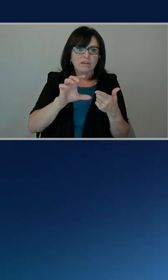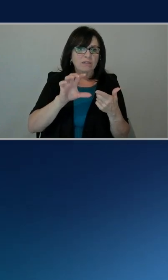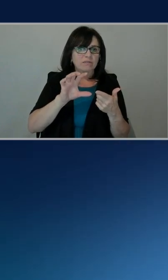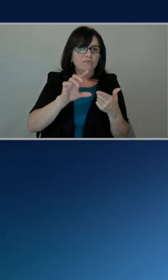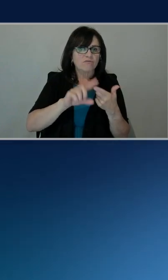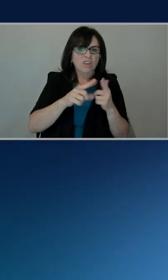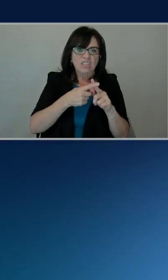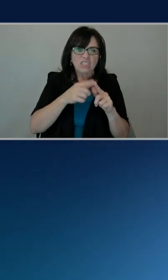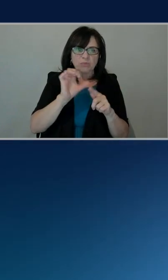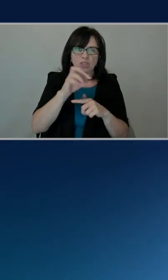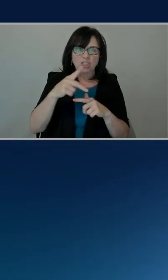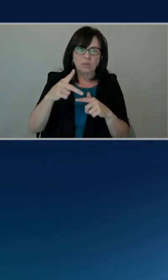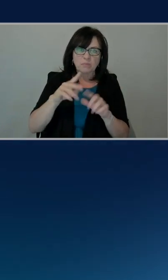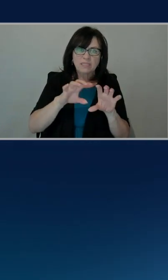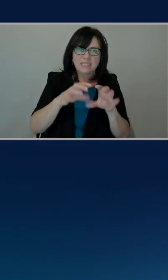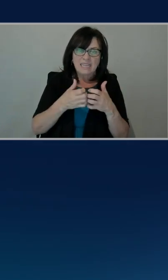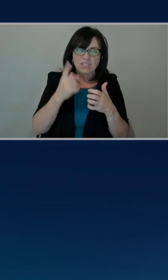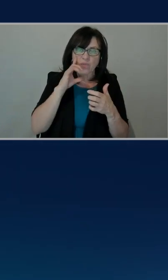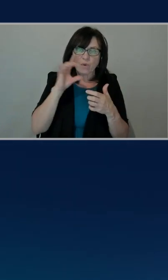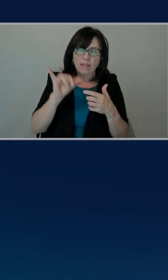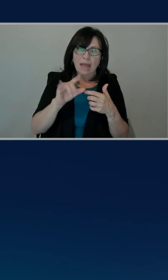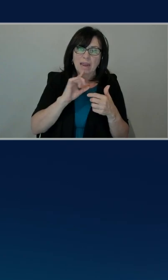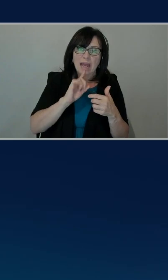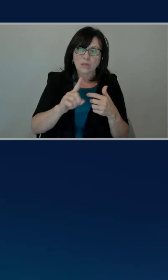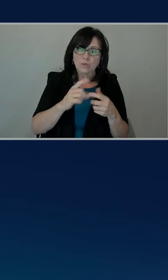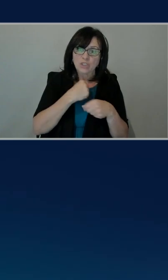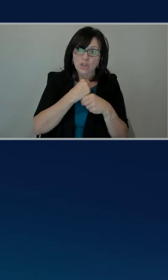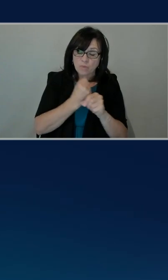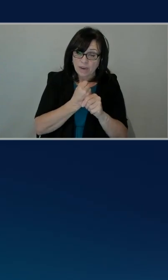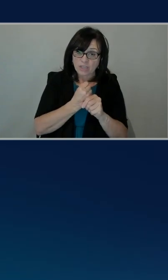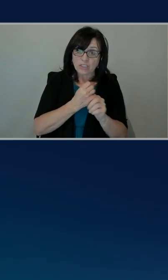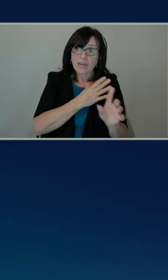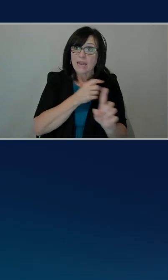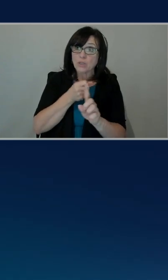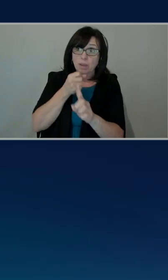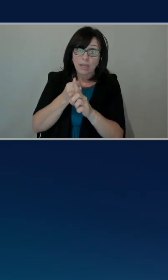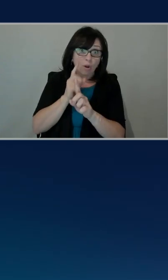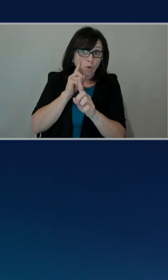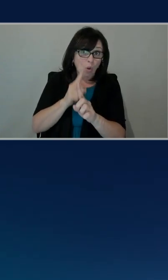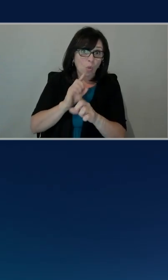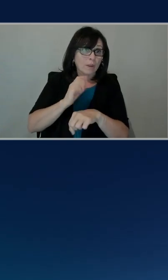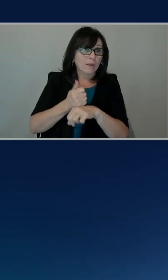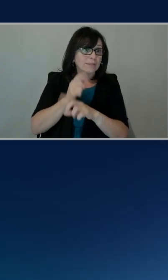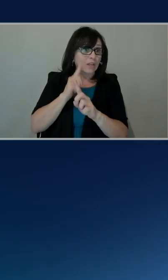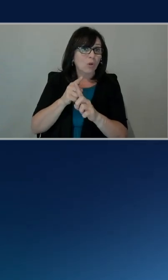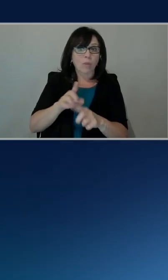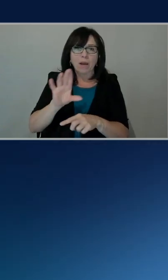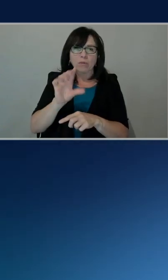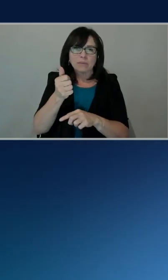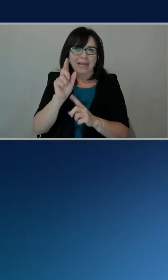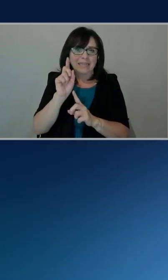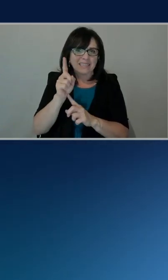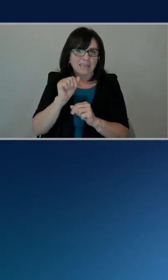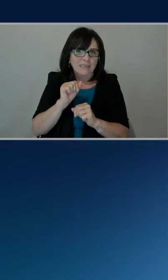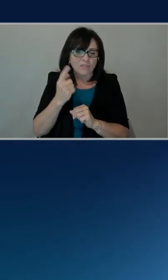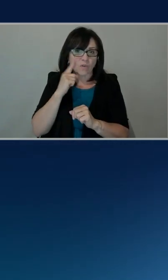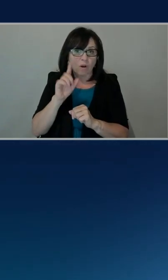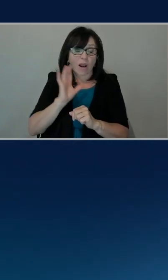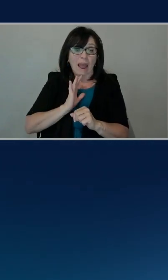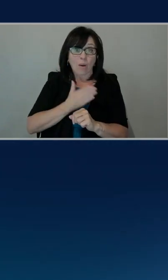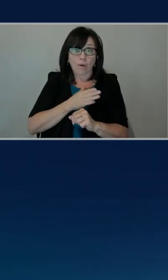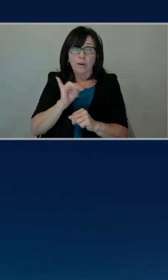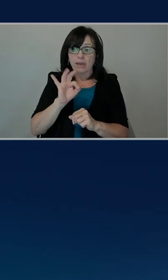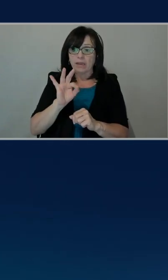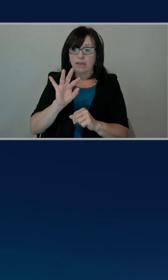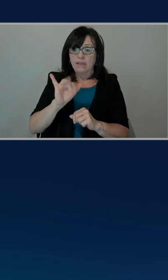generation of the image, for the actual inference, and that allowed us to hit our goal. We'd set a goal of about 10 seconds for our inference, and